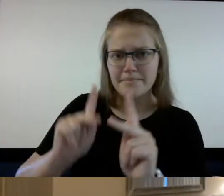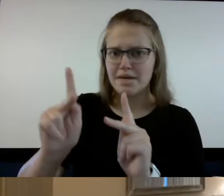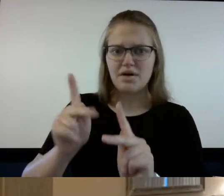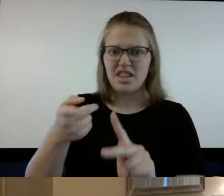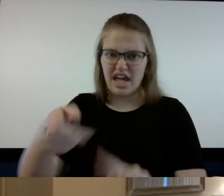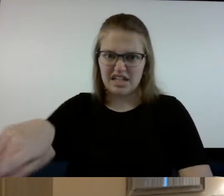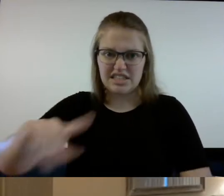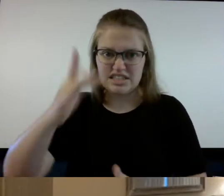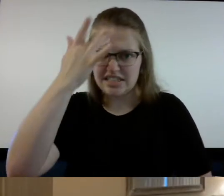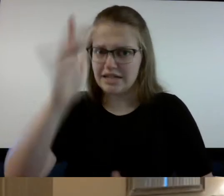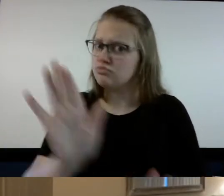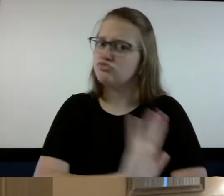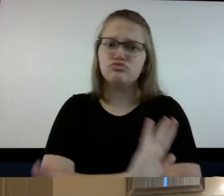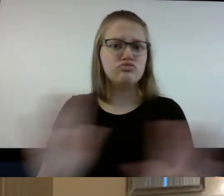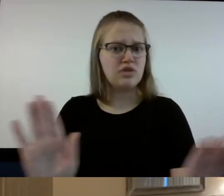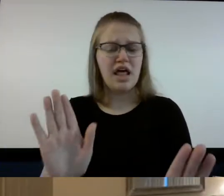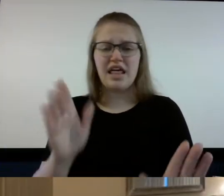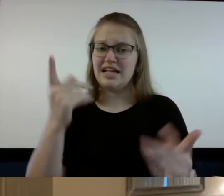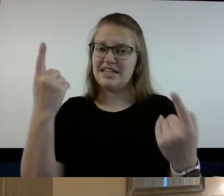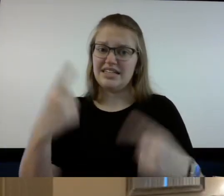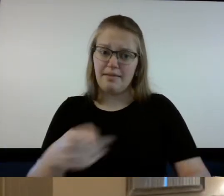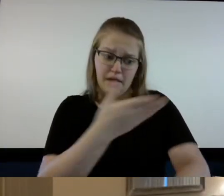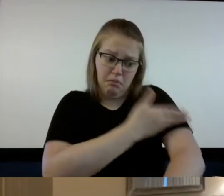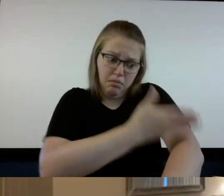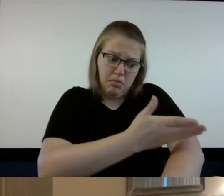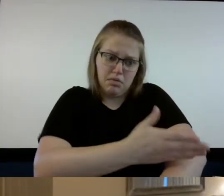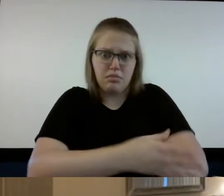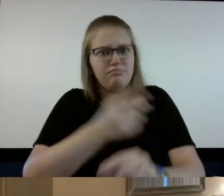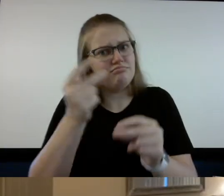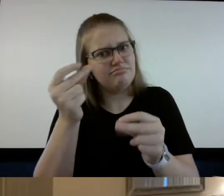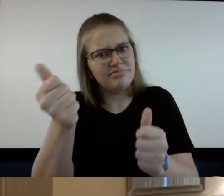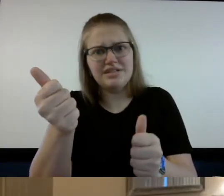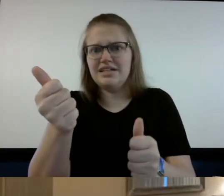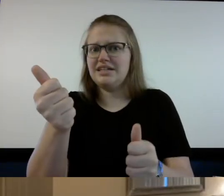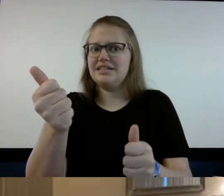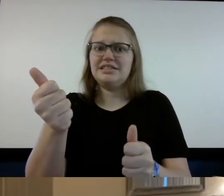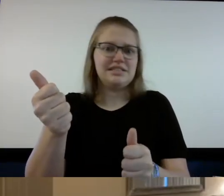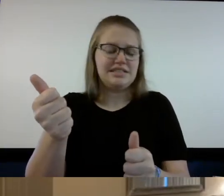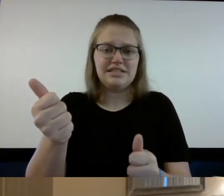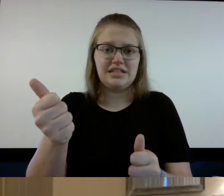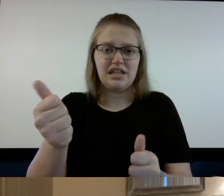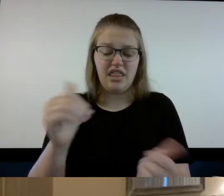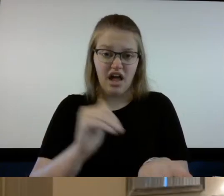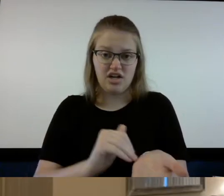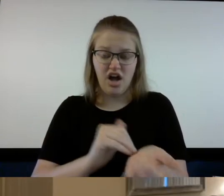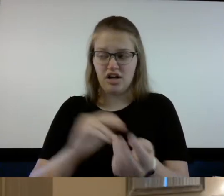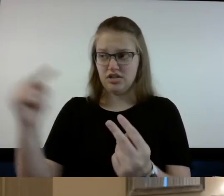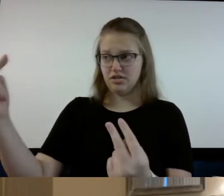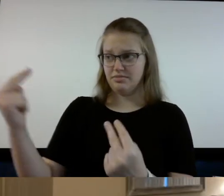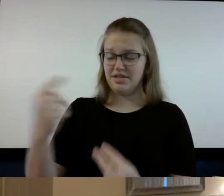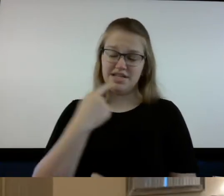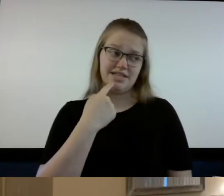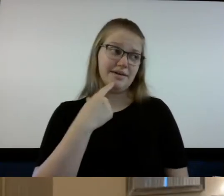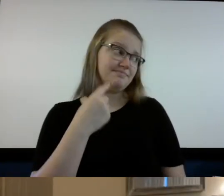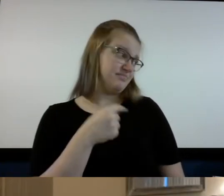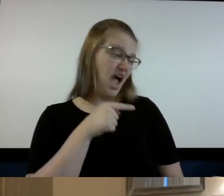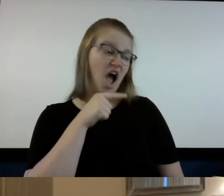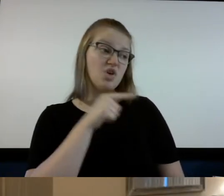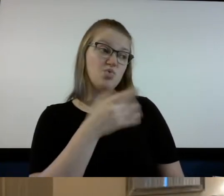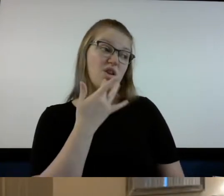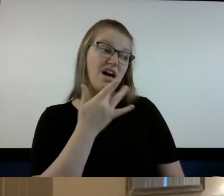and they there's no coming back I I the doctor literally looked at me and told me you're one of the lucky ones